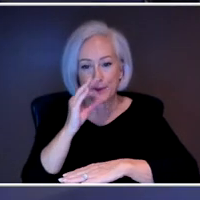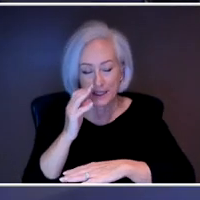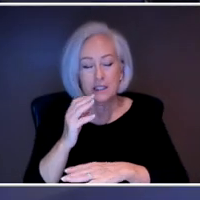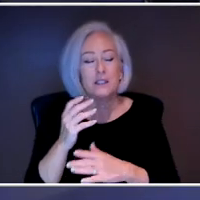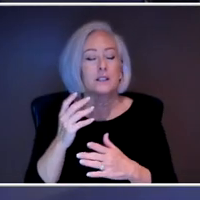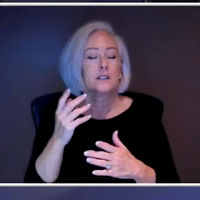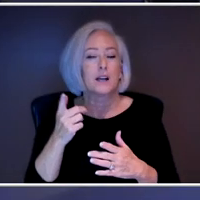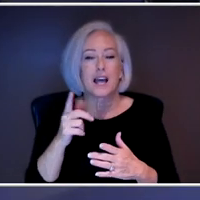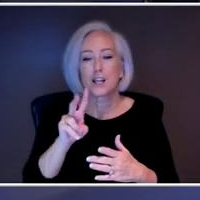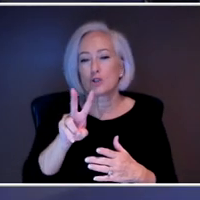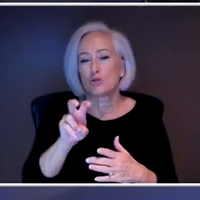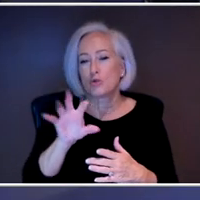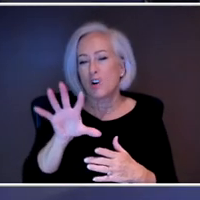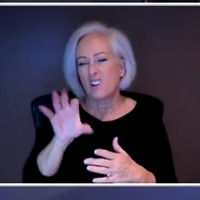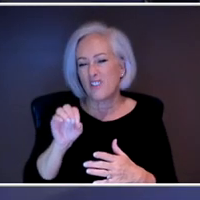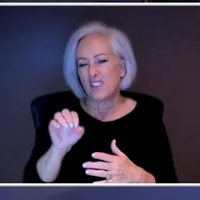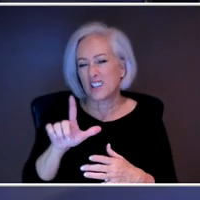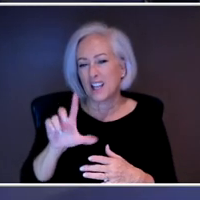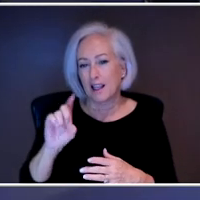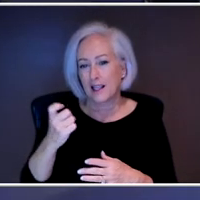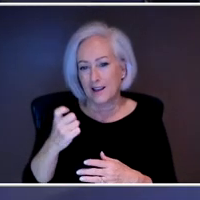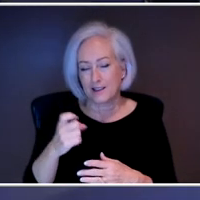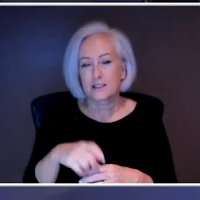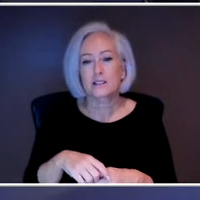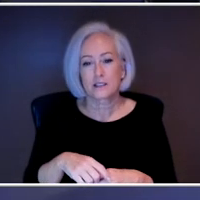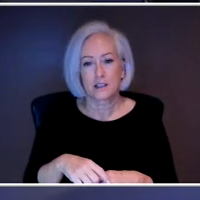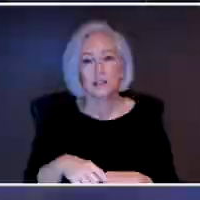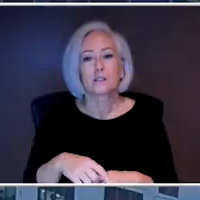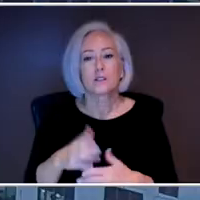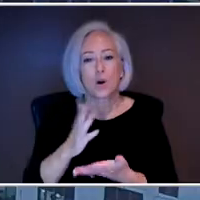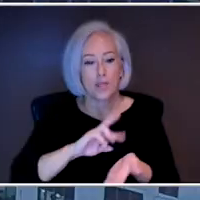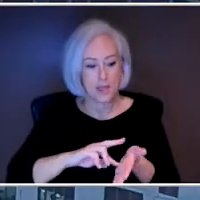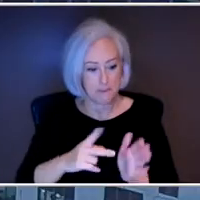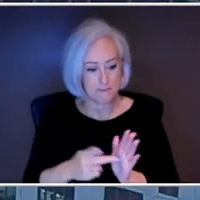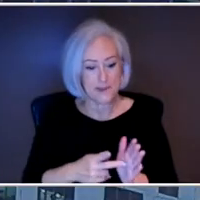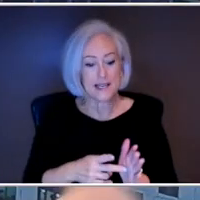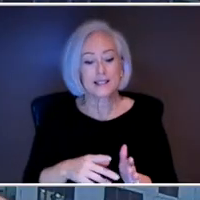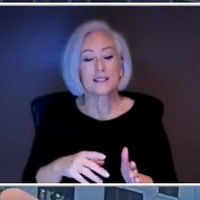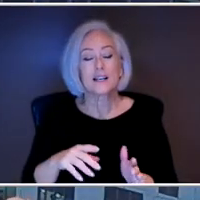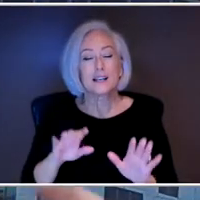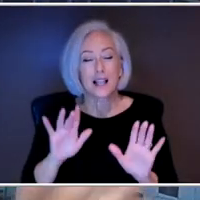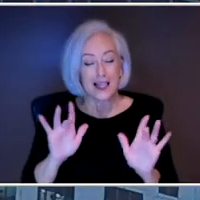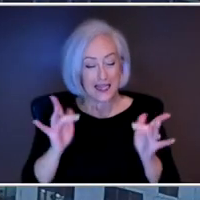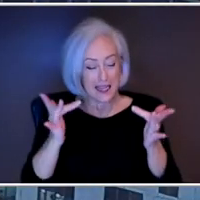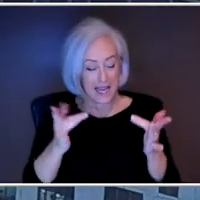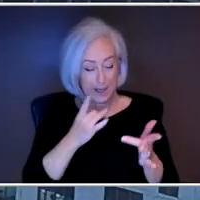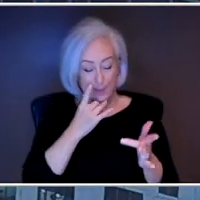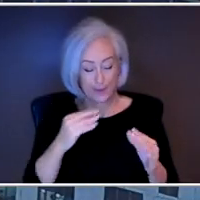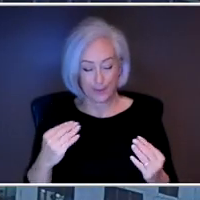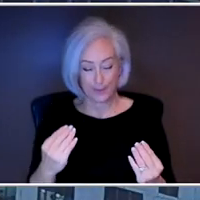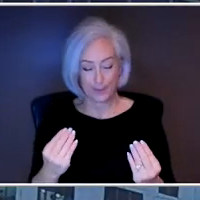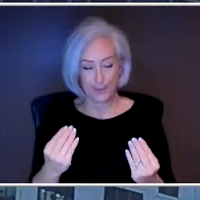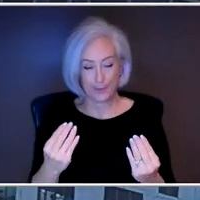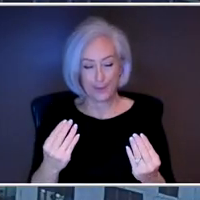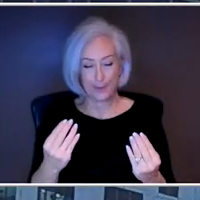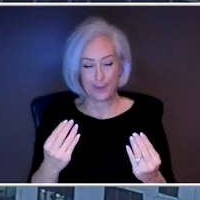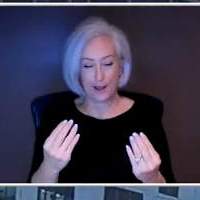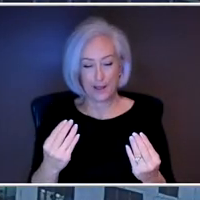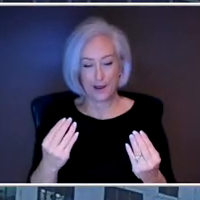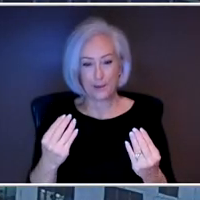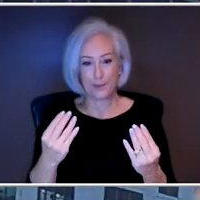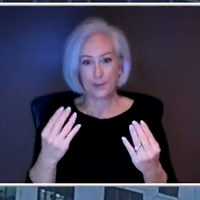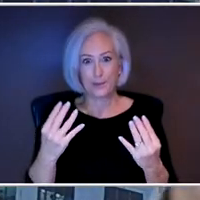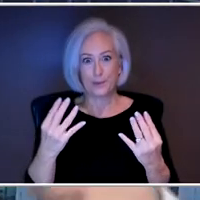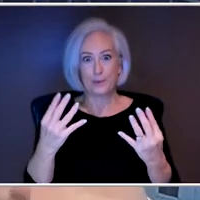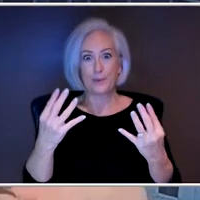And so they have alarm clocks that actually turn on for you in the morning and gradually turn up to this intensity. It's almost as effective as just bright light therapy for 30 minutes a day.